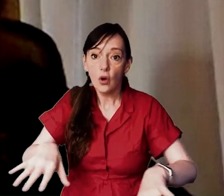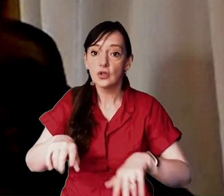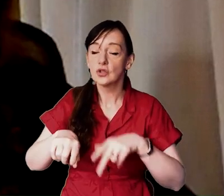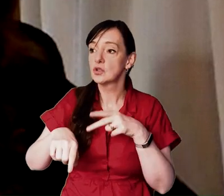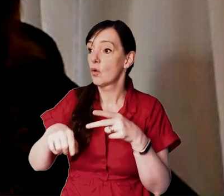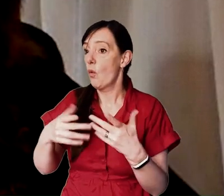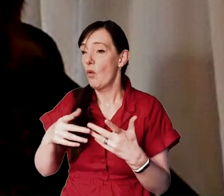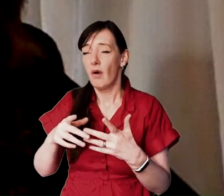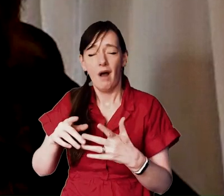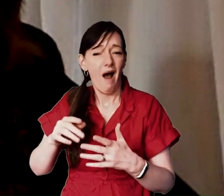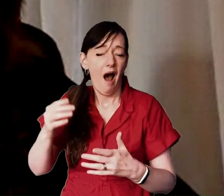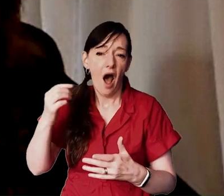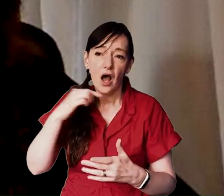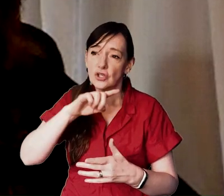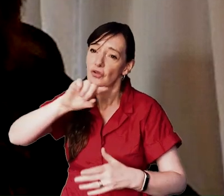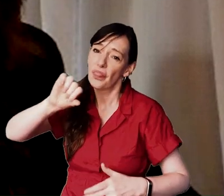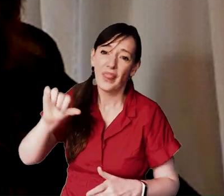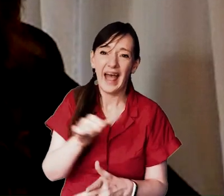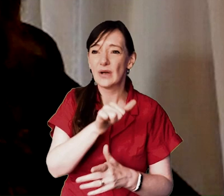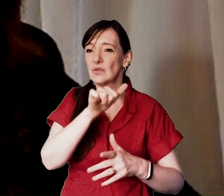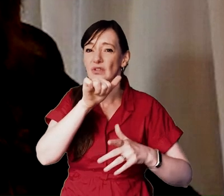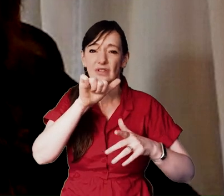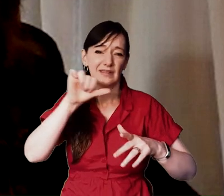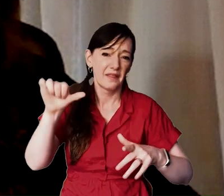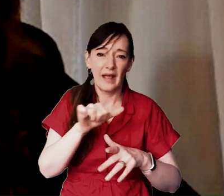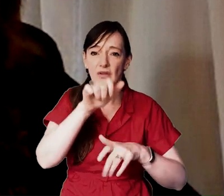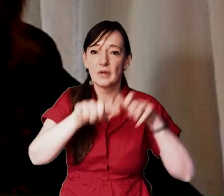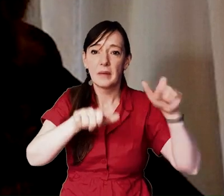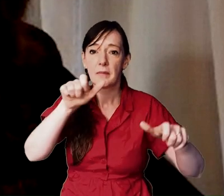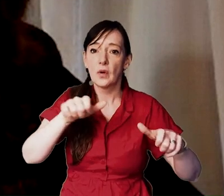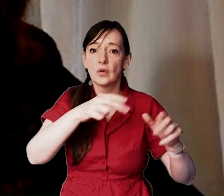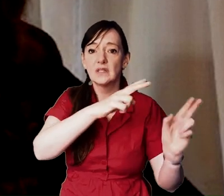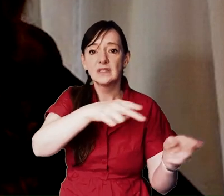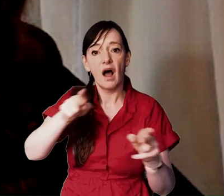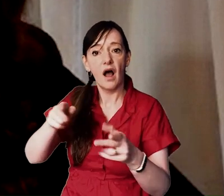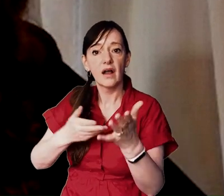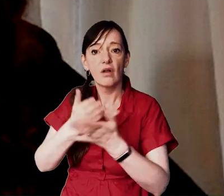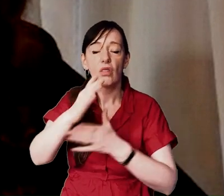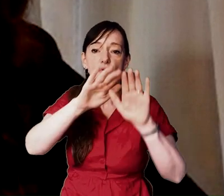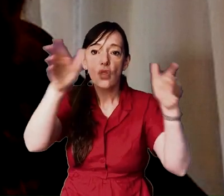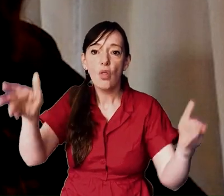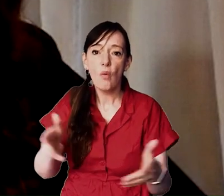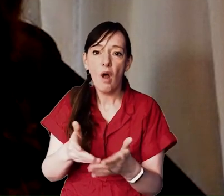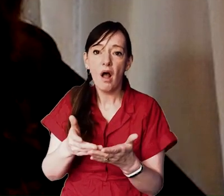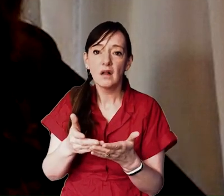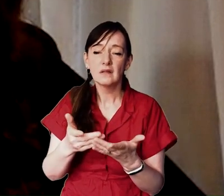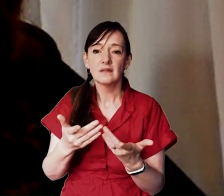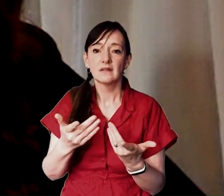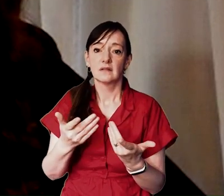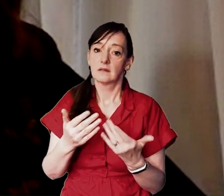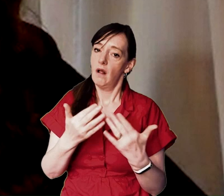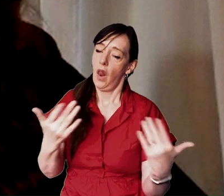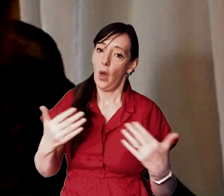you know we can't forget this hundreds of thousands of people have died globally and over a million have been ill the secular